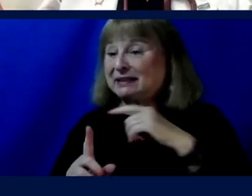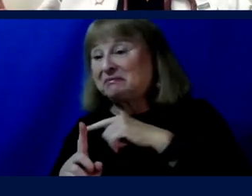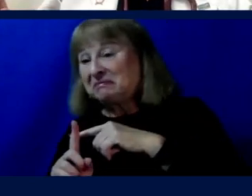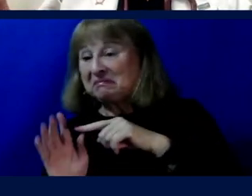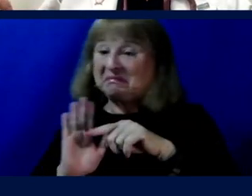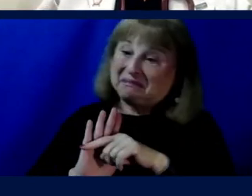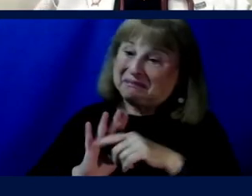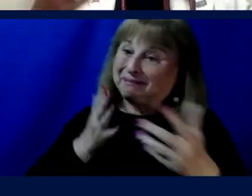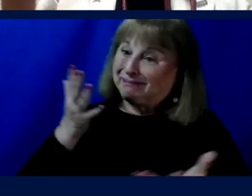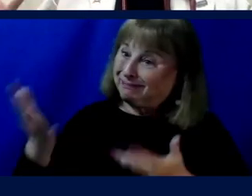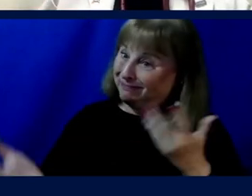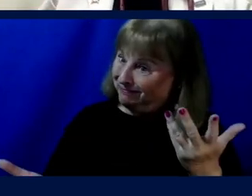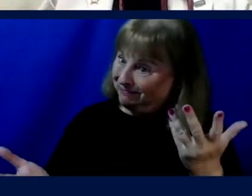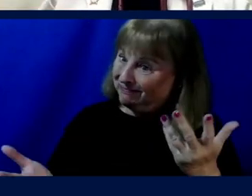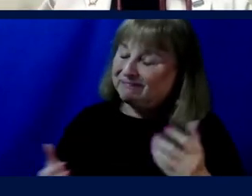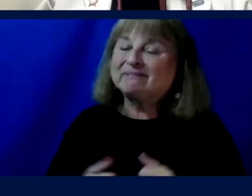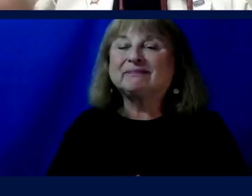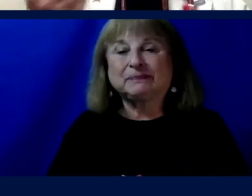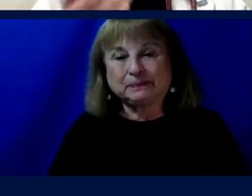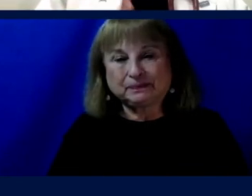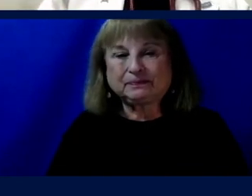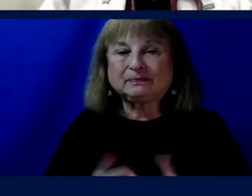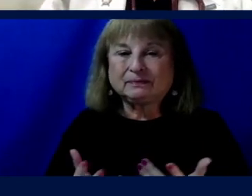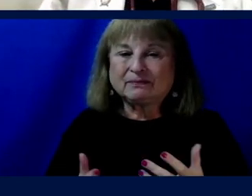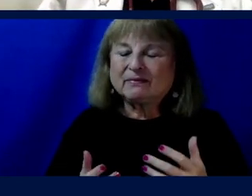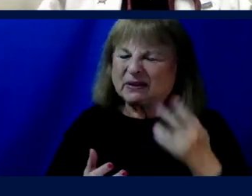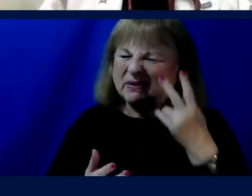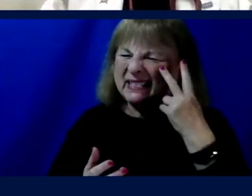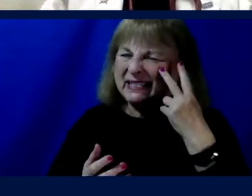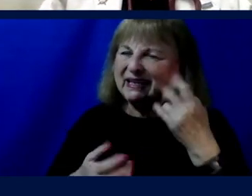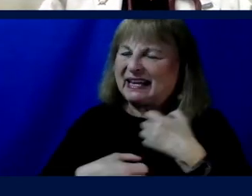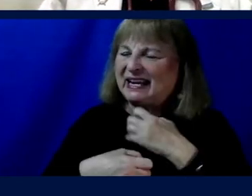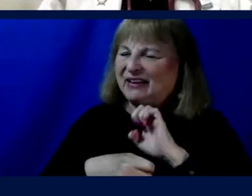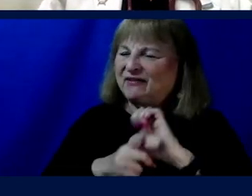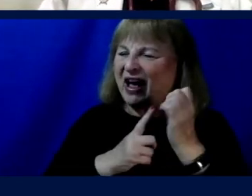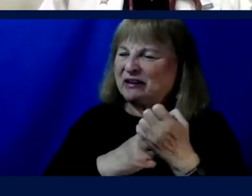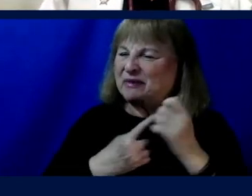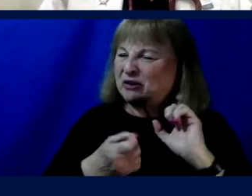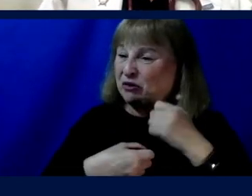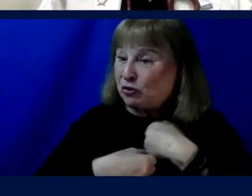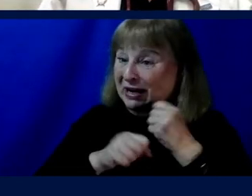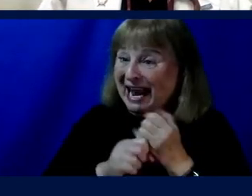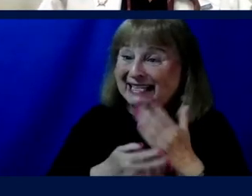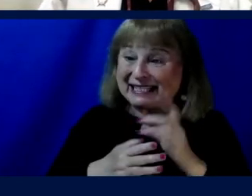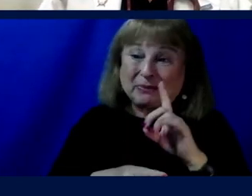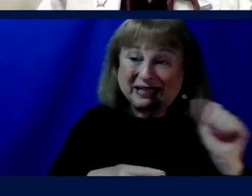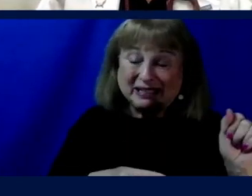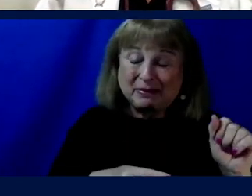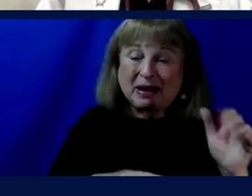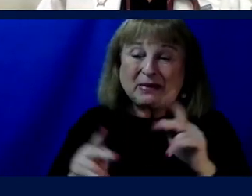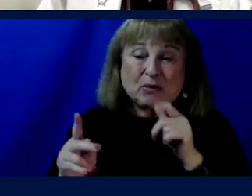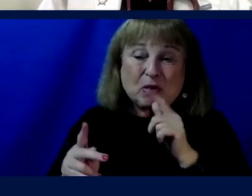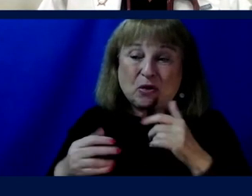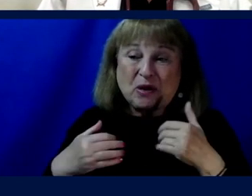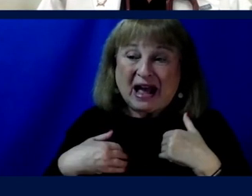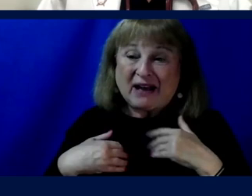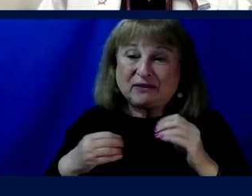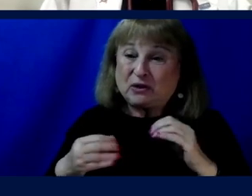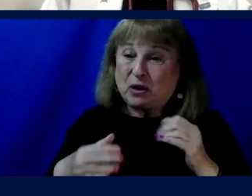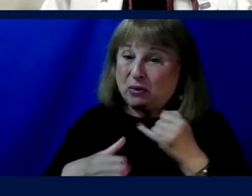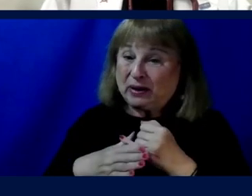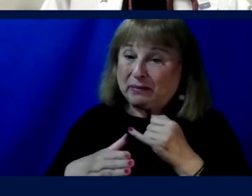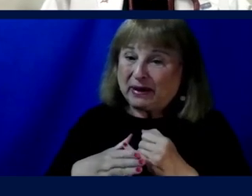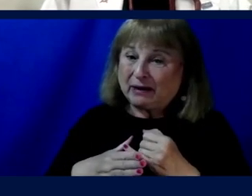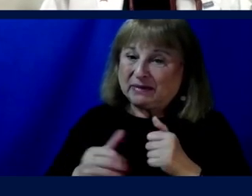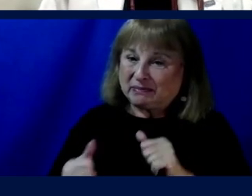seeming disabilities with the environment, also can create some disabilities in the environment with people who have no impairments